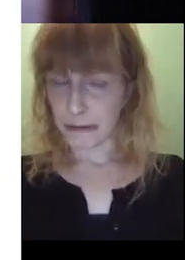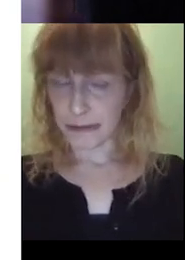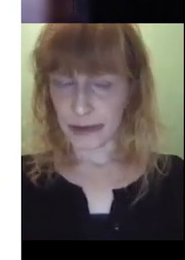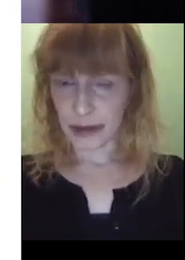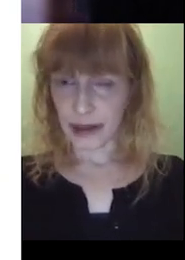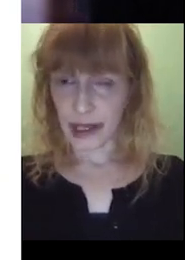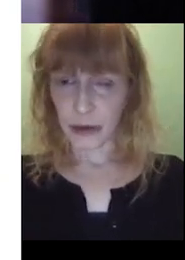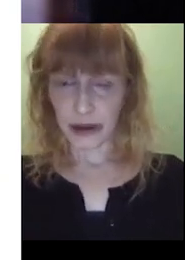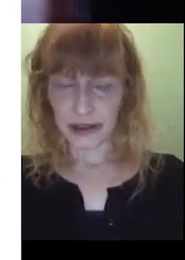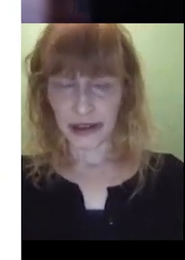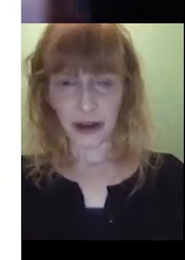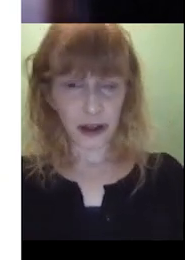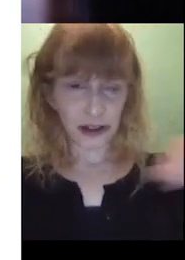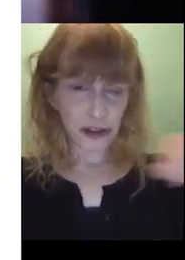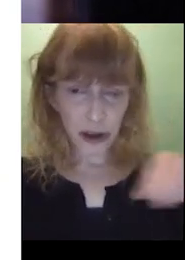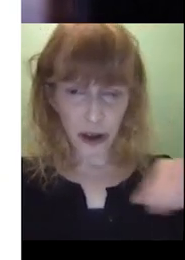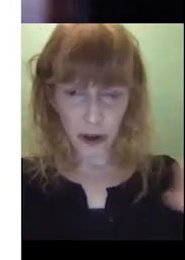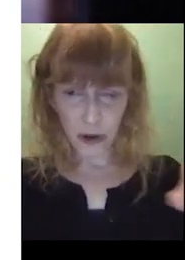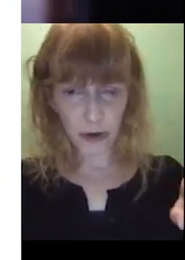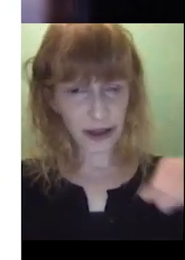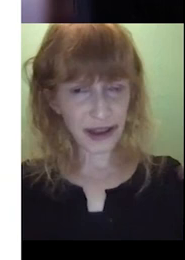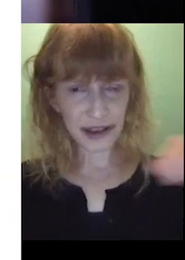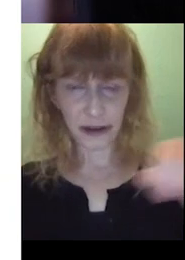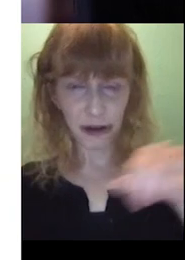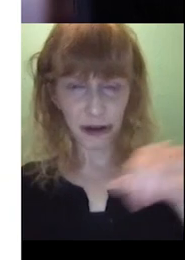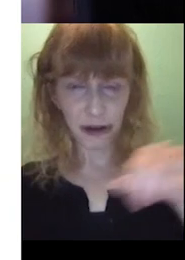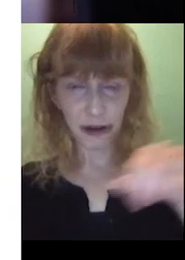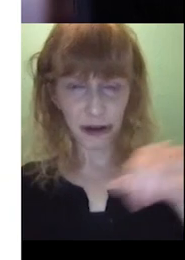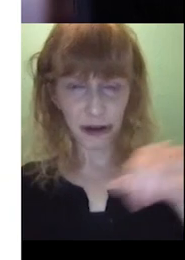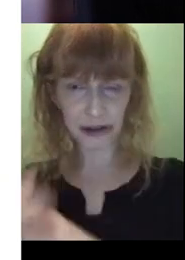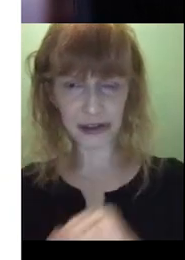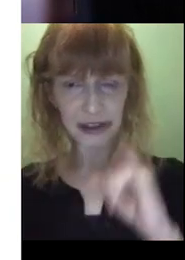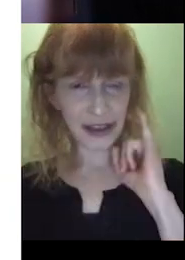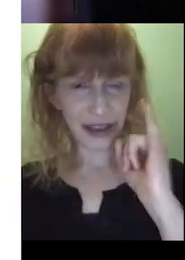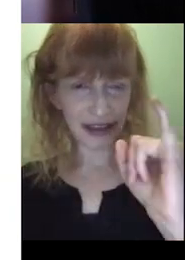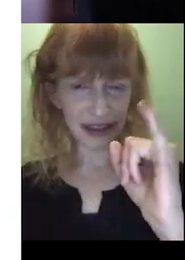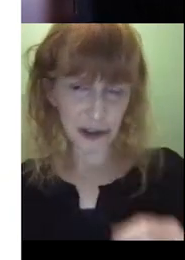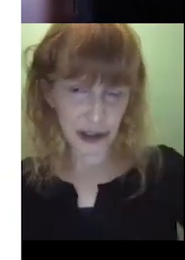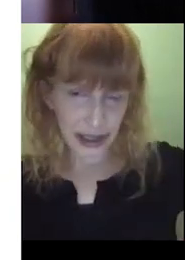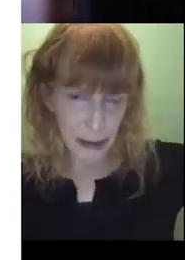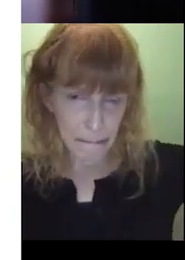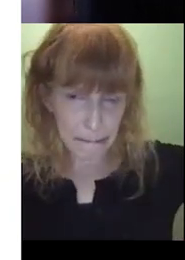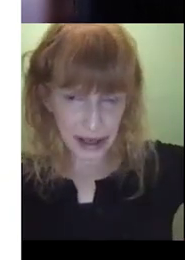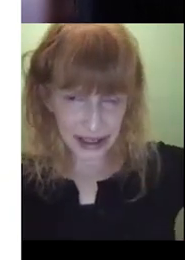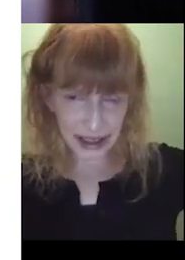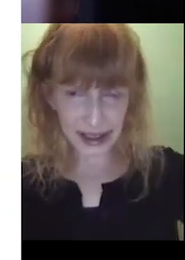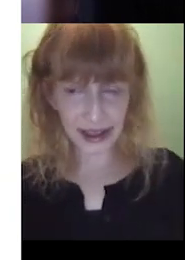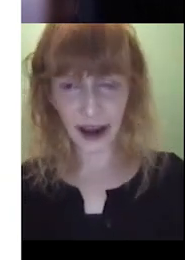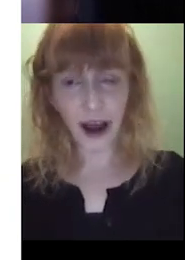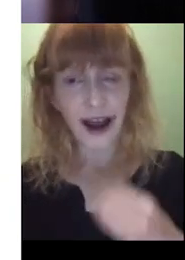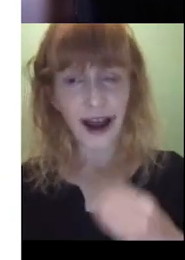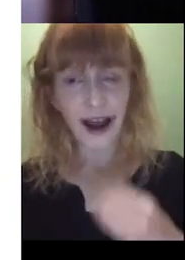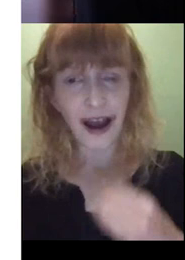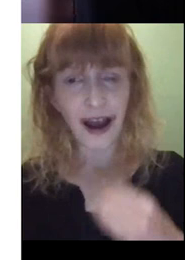Um, and here we might say, oh, no, that's not spot. That's a cheeky monkey.